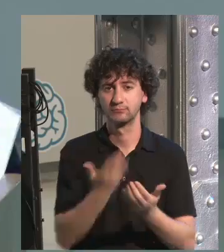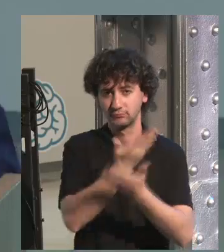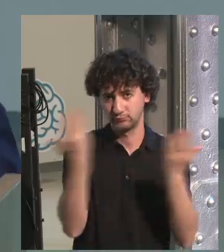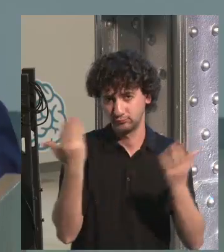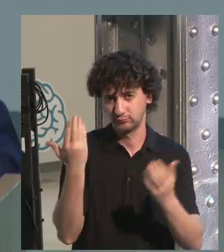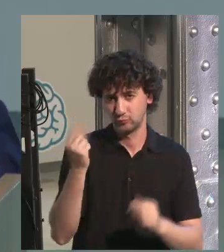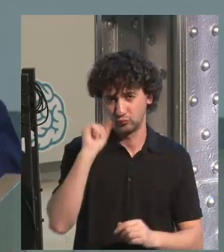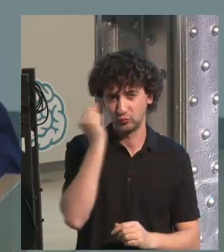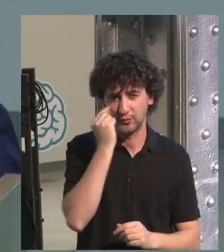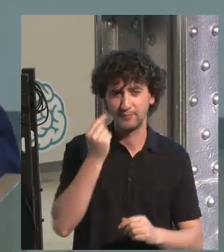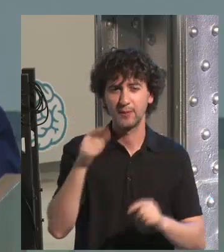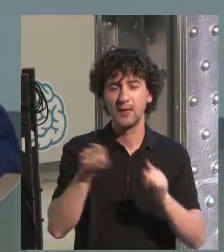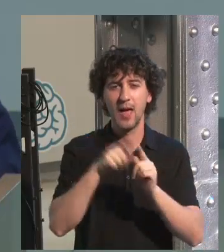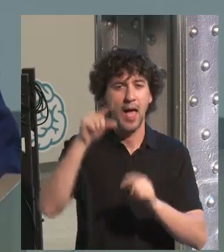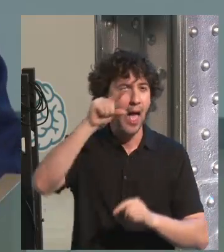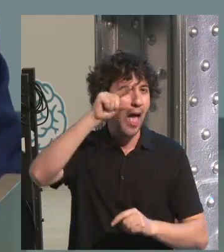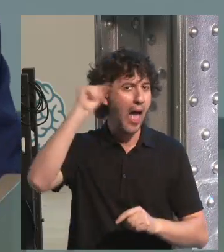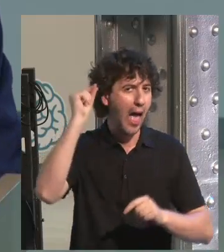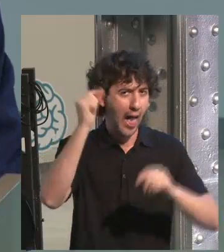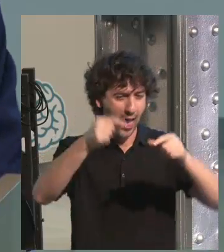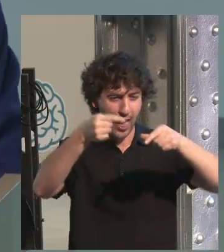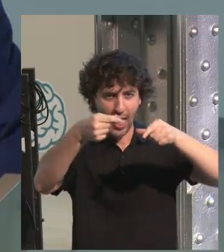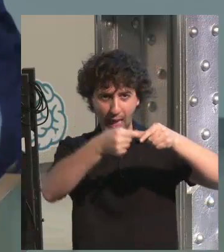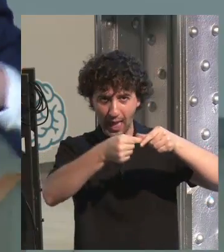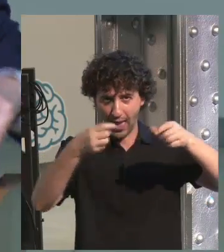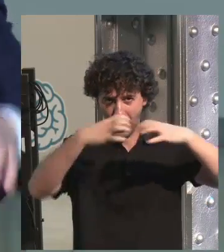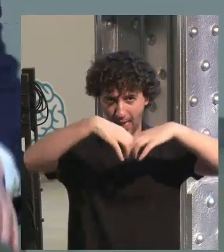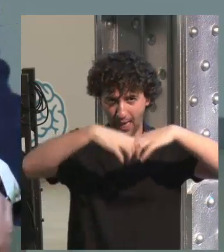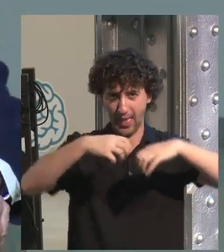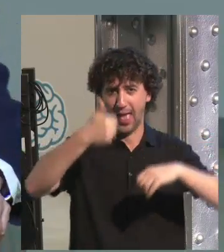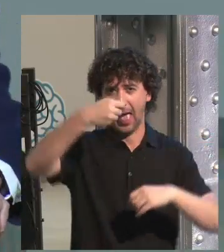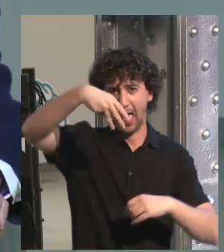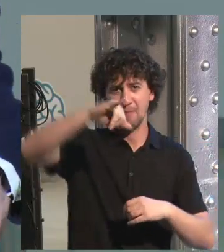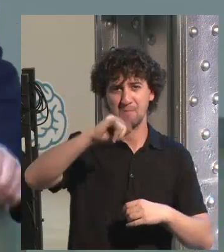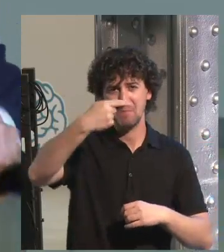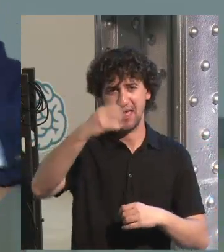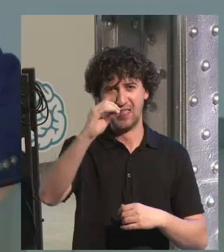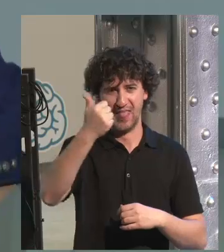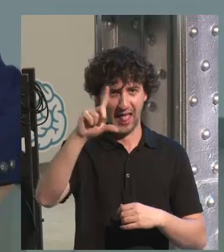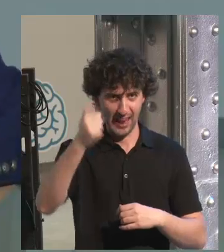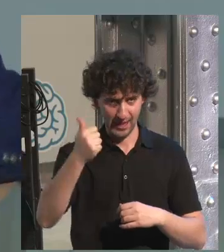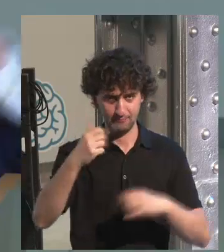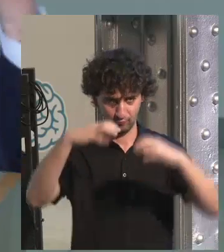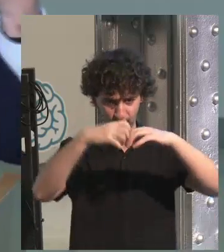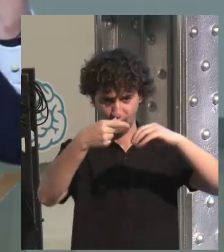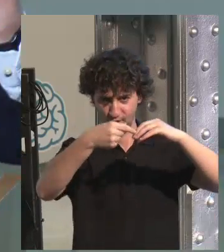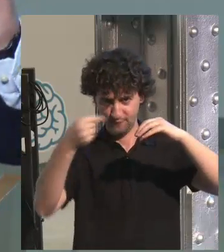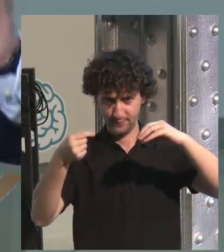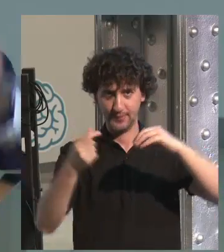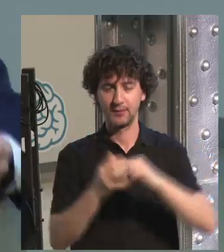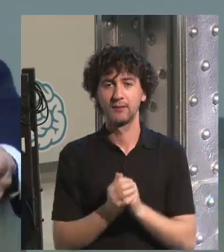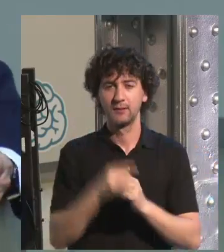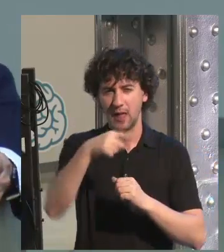another area that is the amygdala. So, in this brain and with this